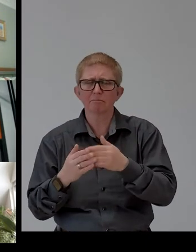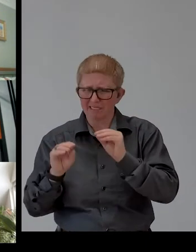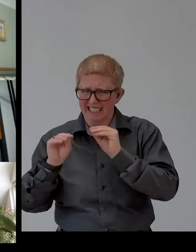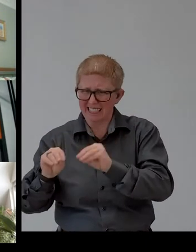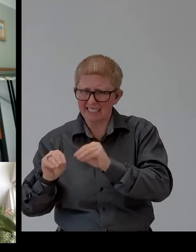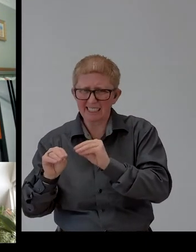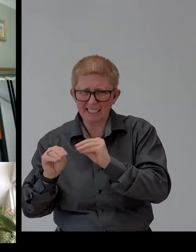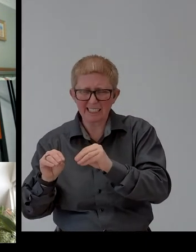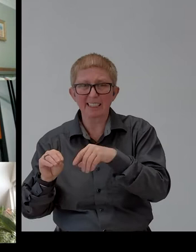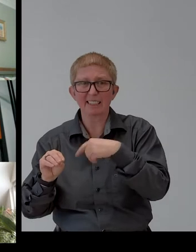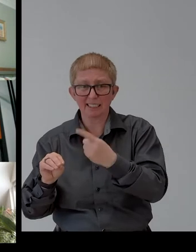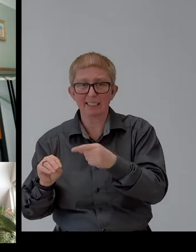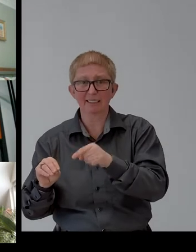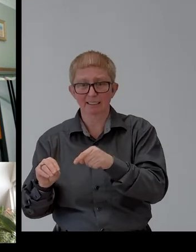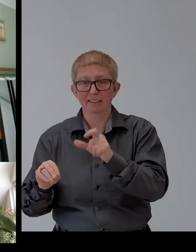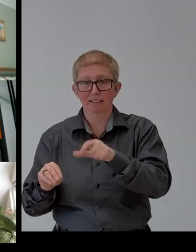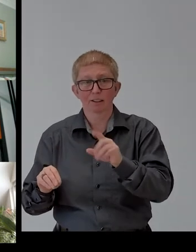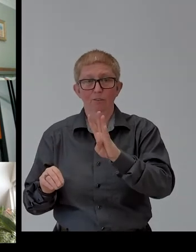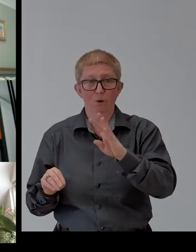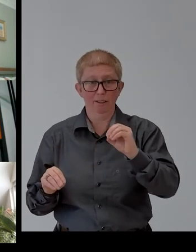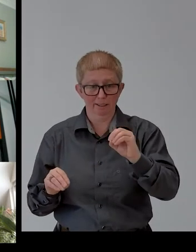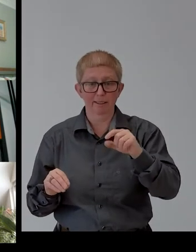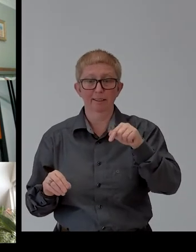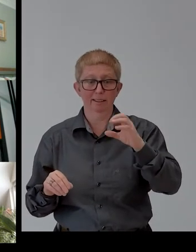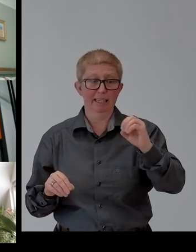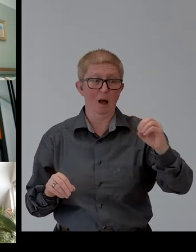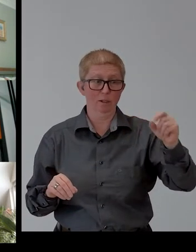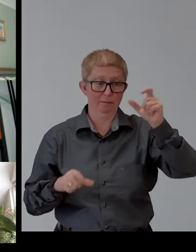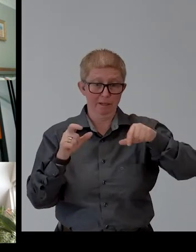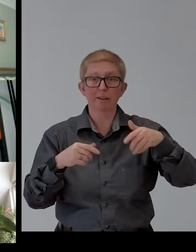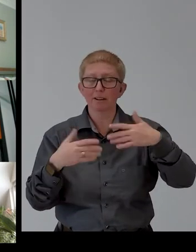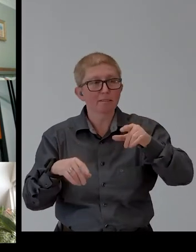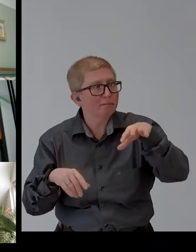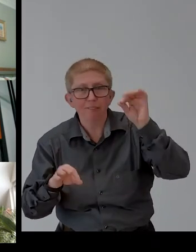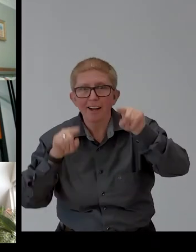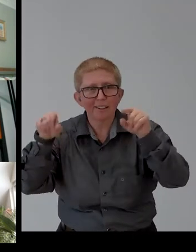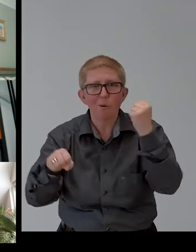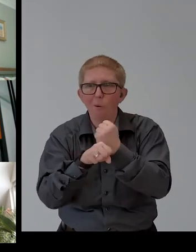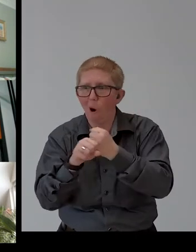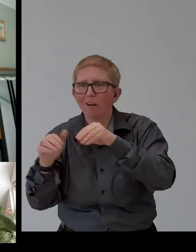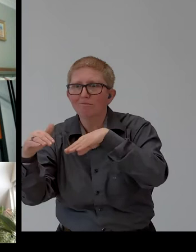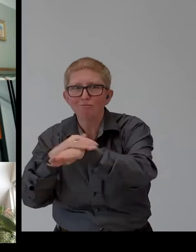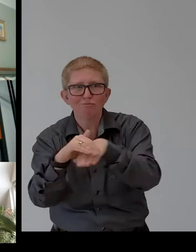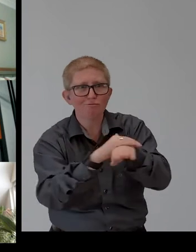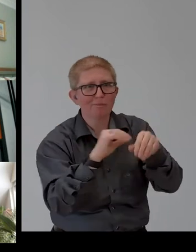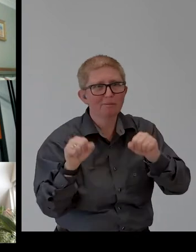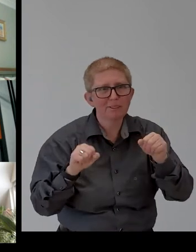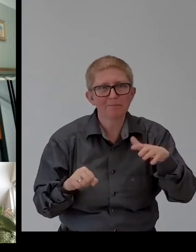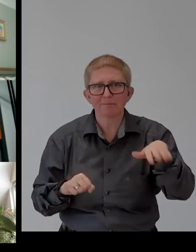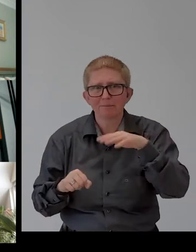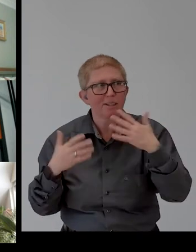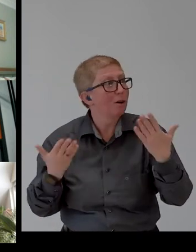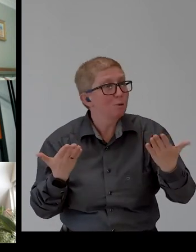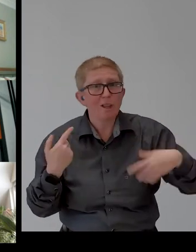in India. We are really happy to be here to listen, learn and